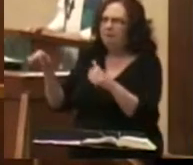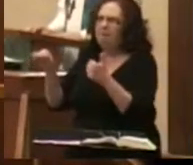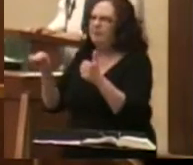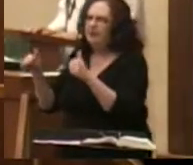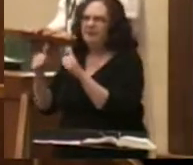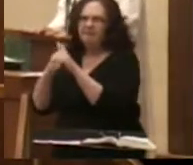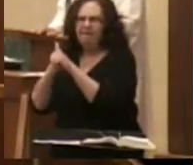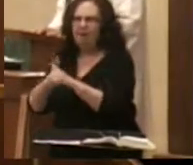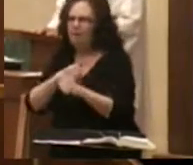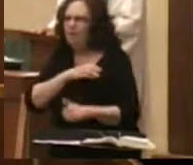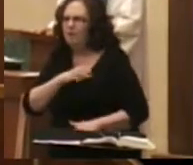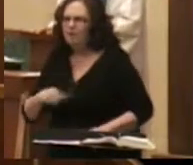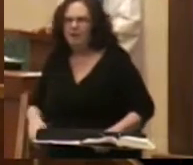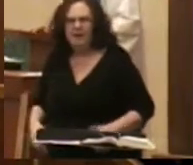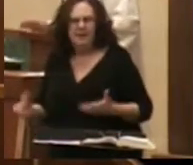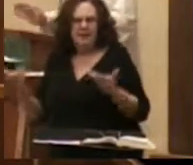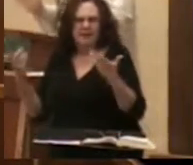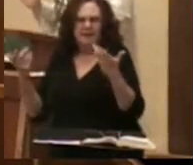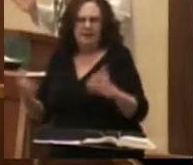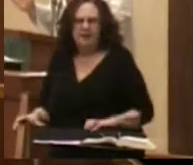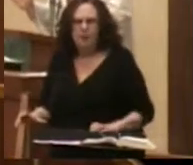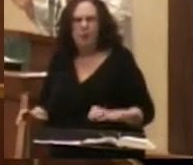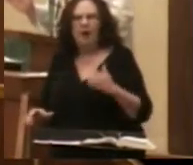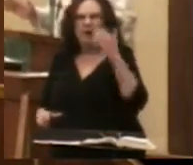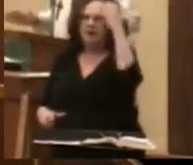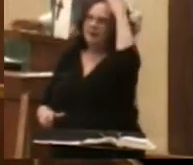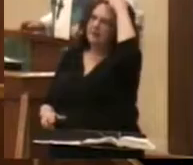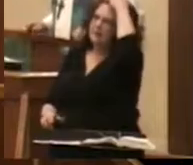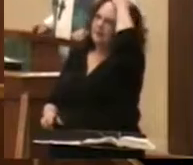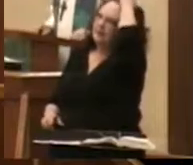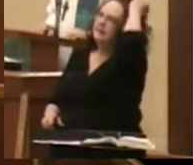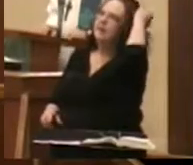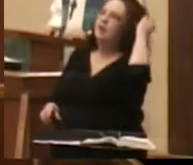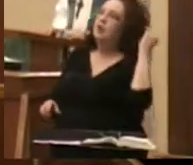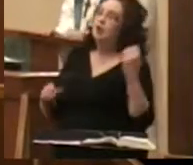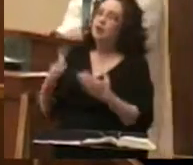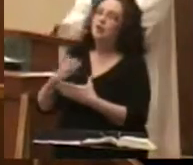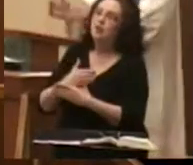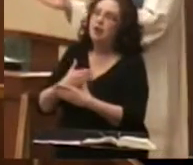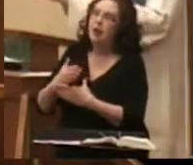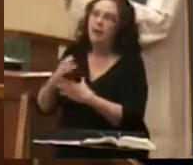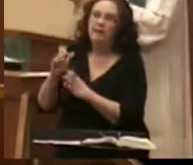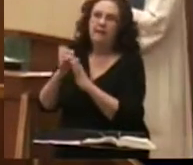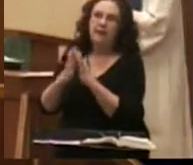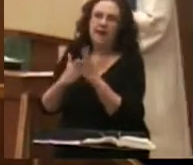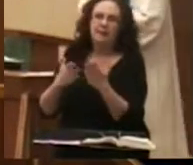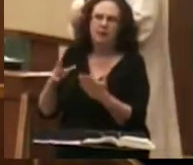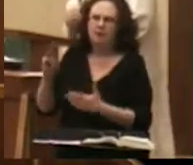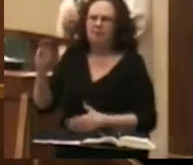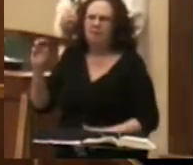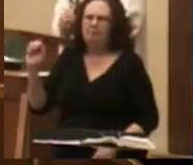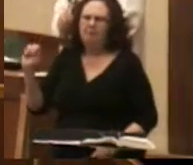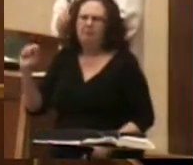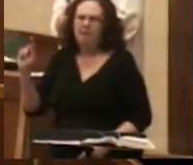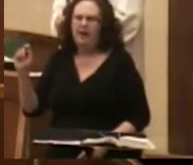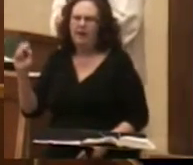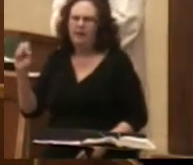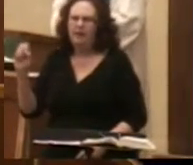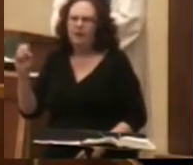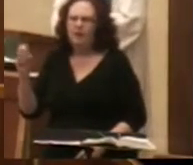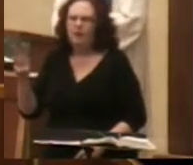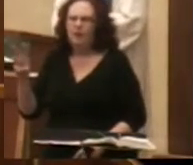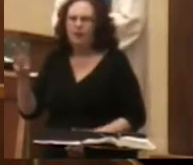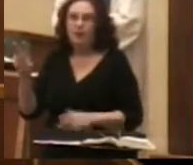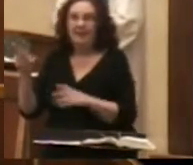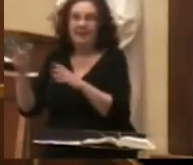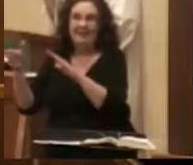Christians. Sharing the gospel is risky business and Matthew lost his life as did the other disciples on account of it.